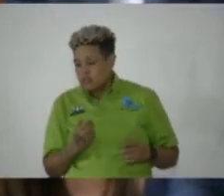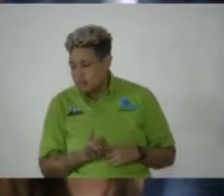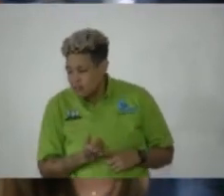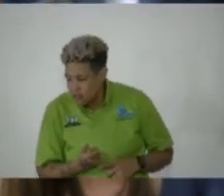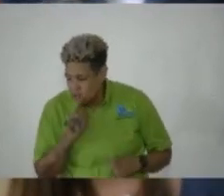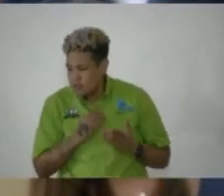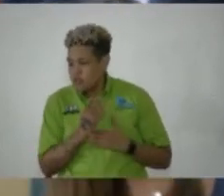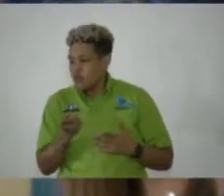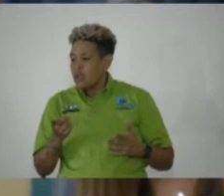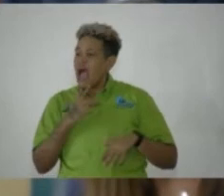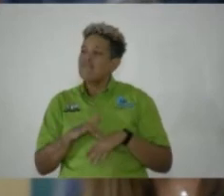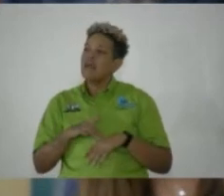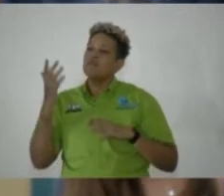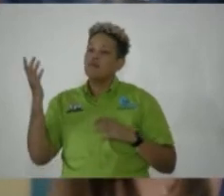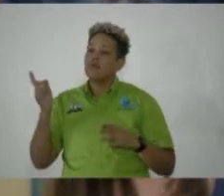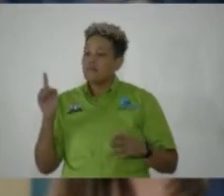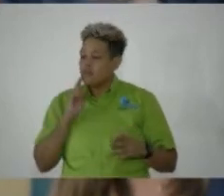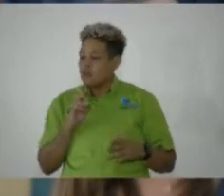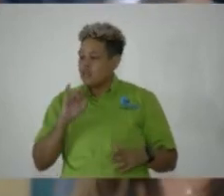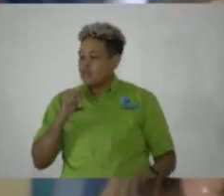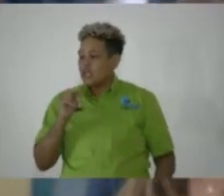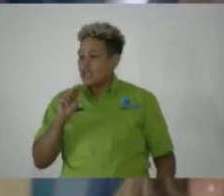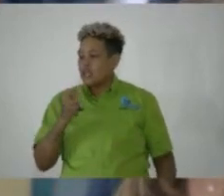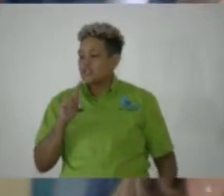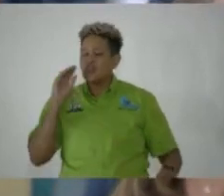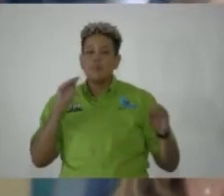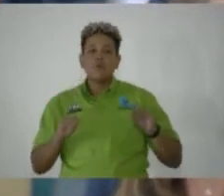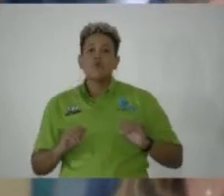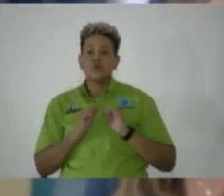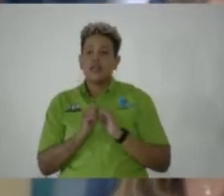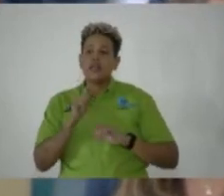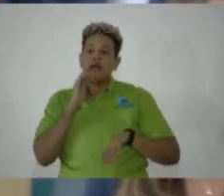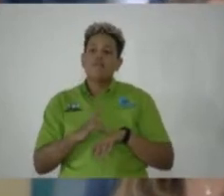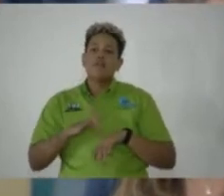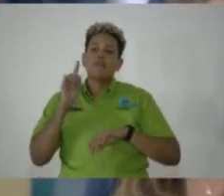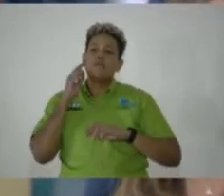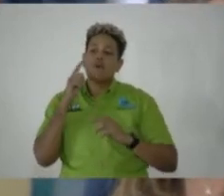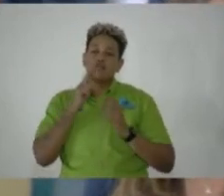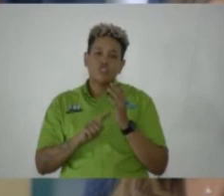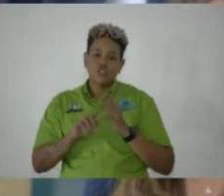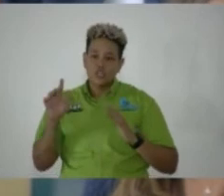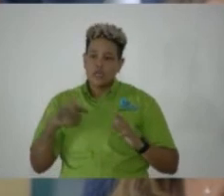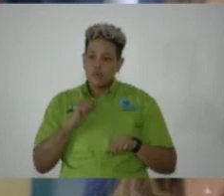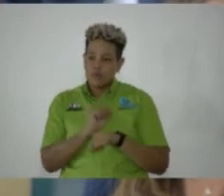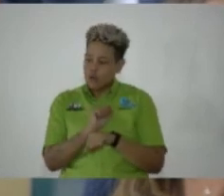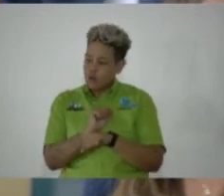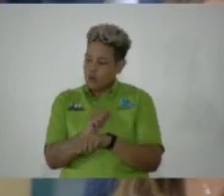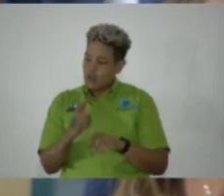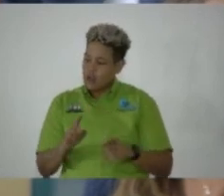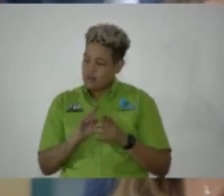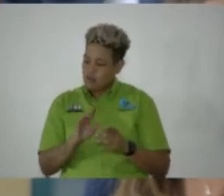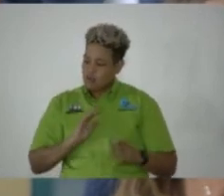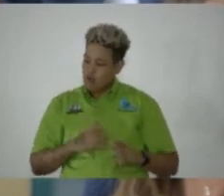and go through it, it's available. The JNHT had put it together and it's available. So we're working, working, working when it comes